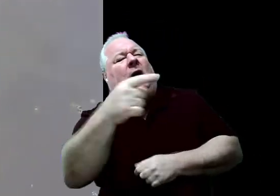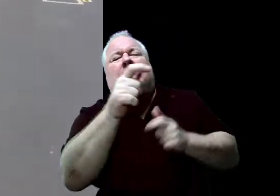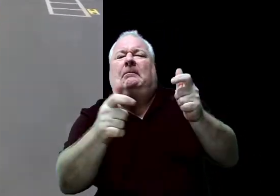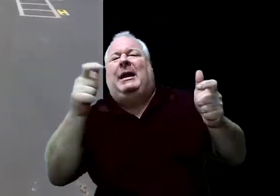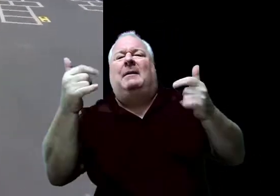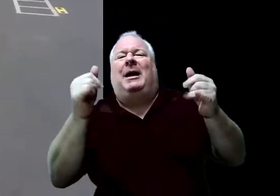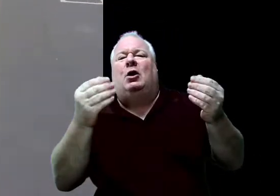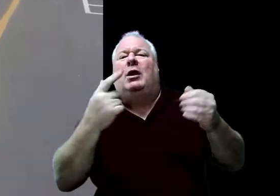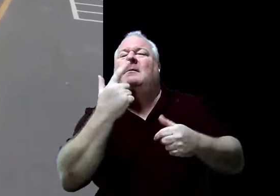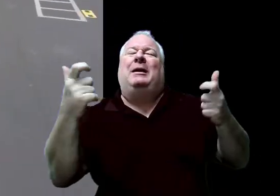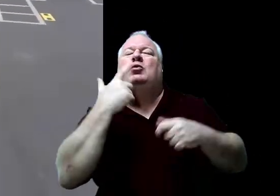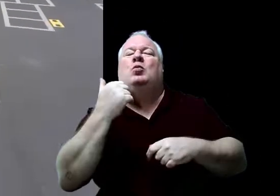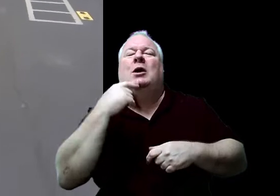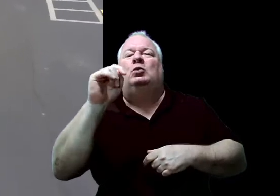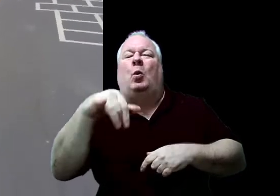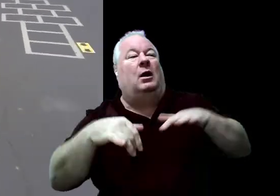playground?